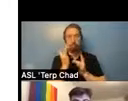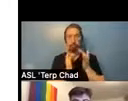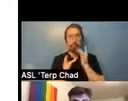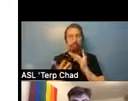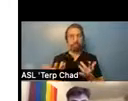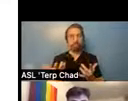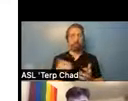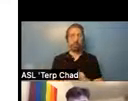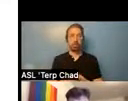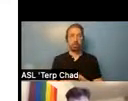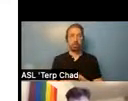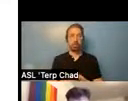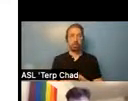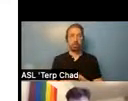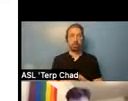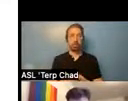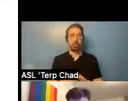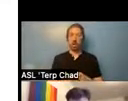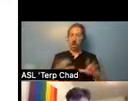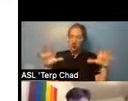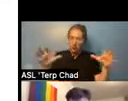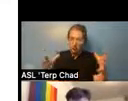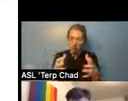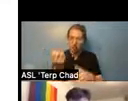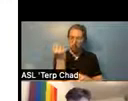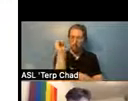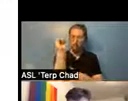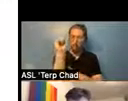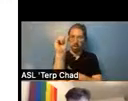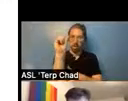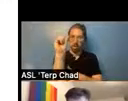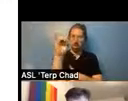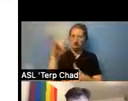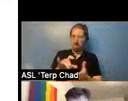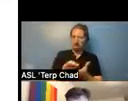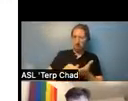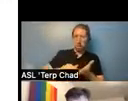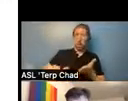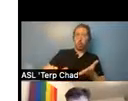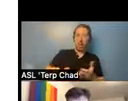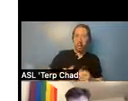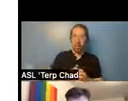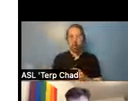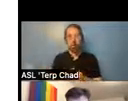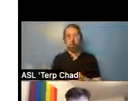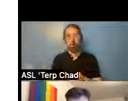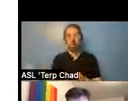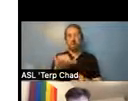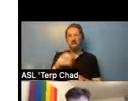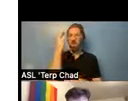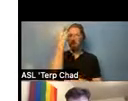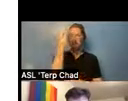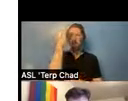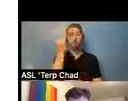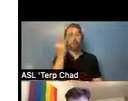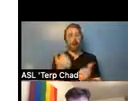active exclusion from organizing advocacy, uh, spaces. These are reasons why there are, um, advocacy and